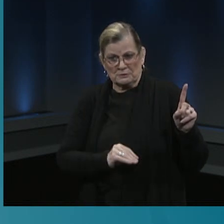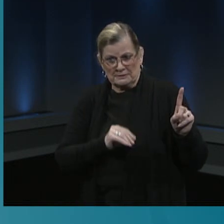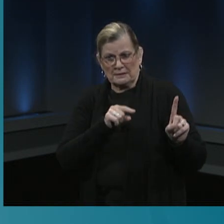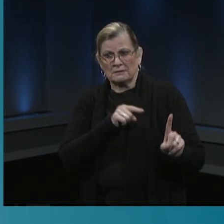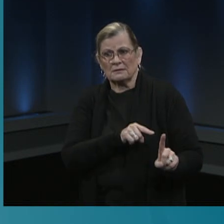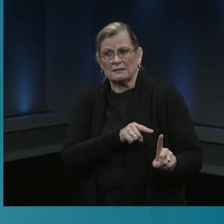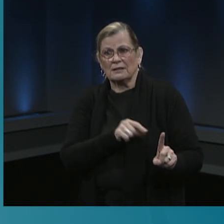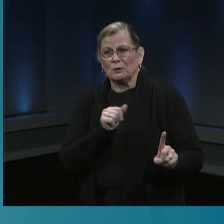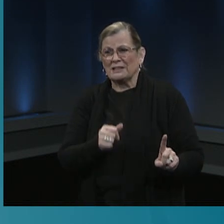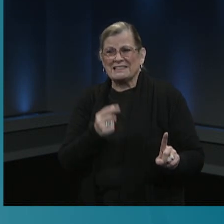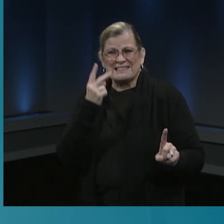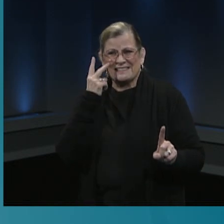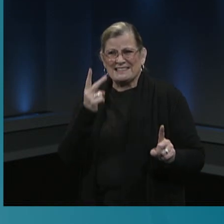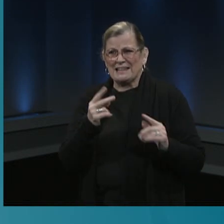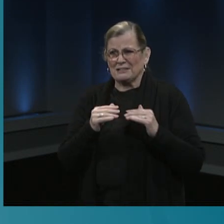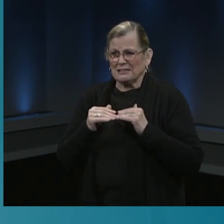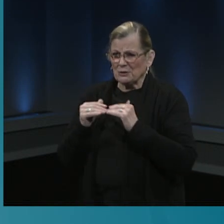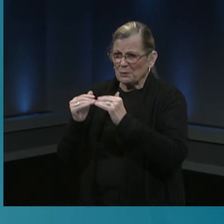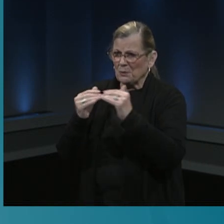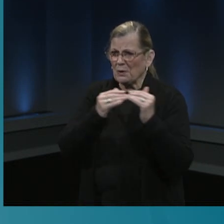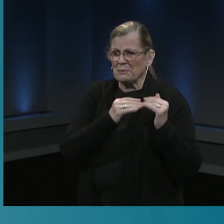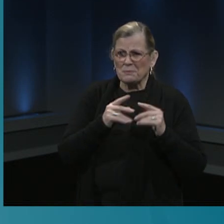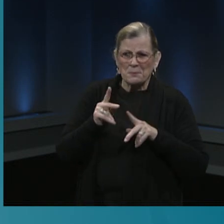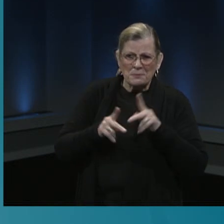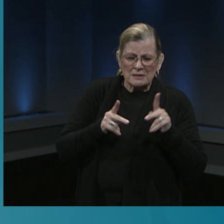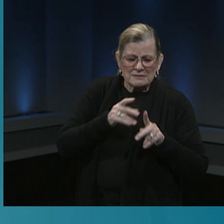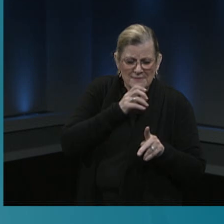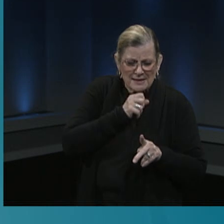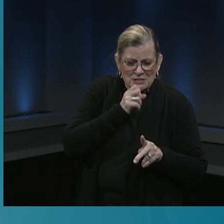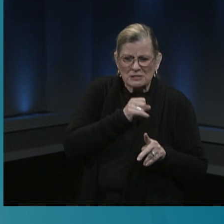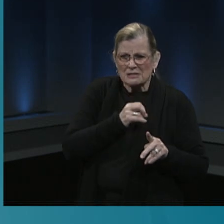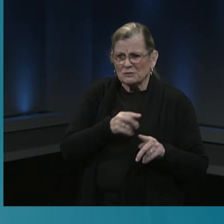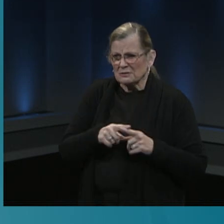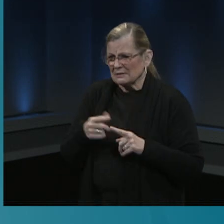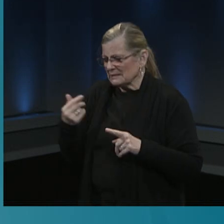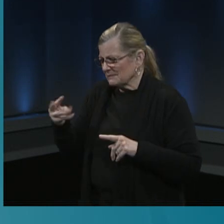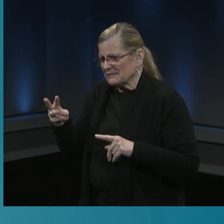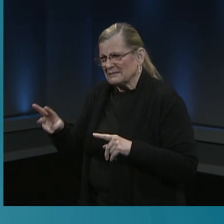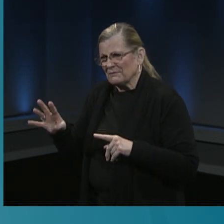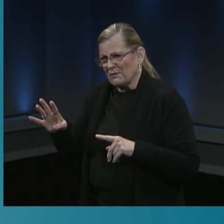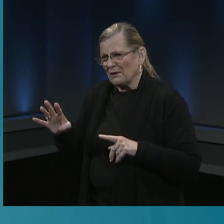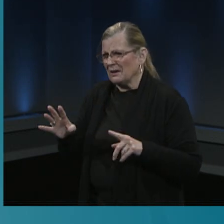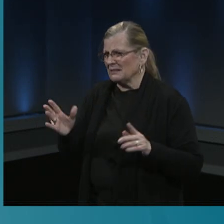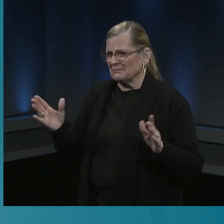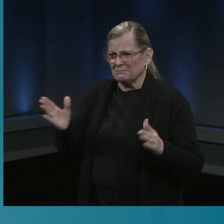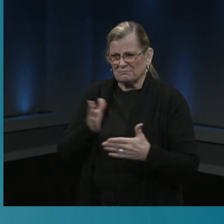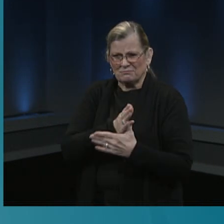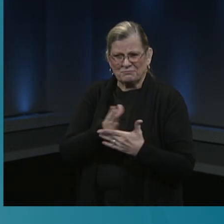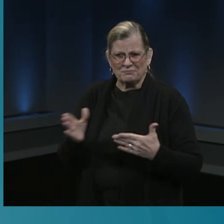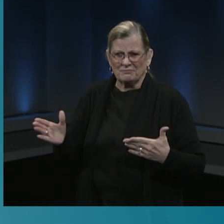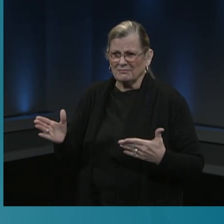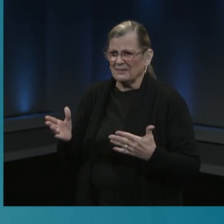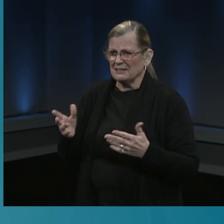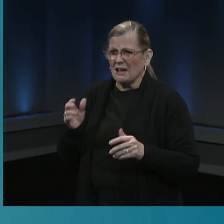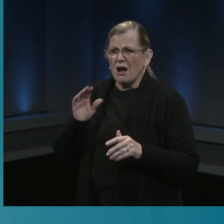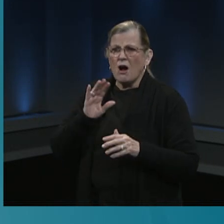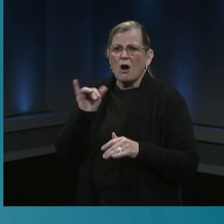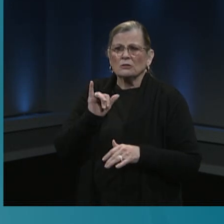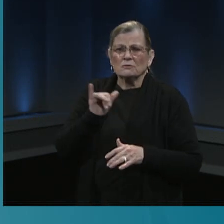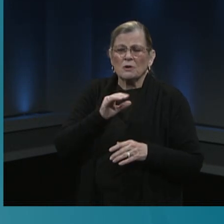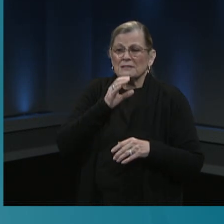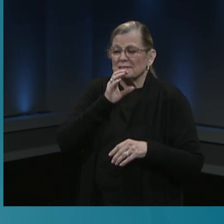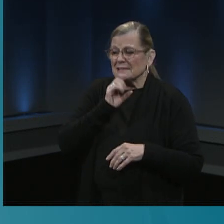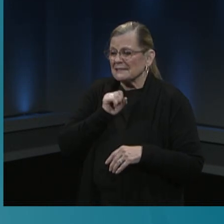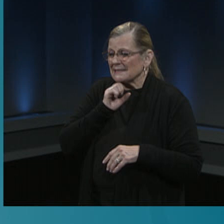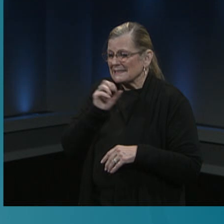equally effective in those who were 18 to 64 years old, as well as those who were 65 years old and